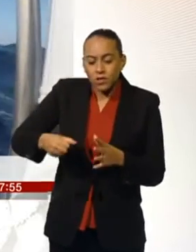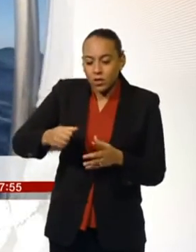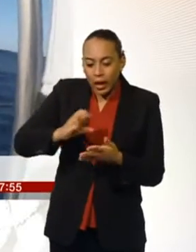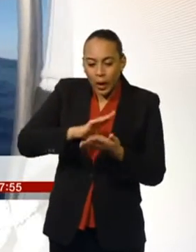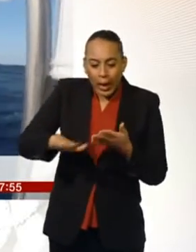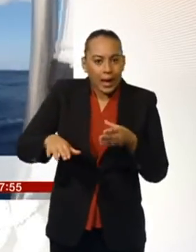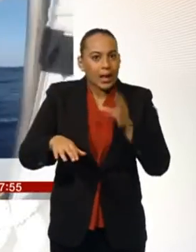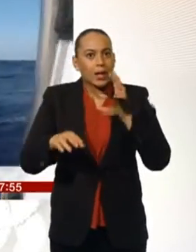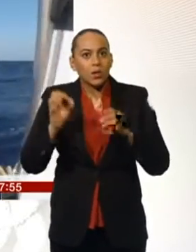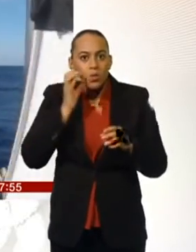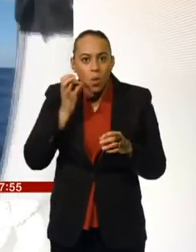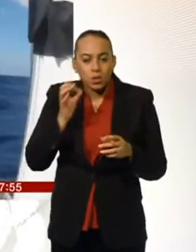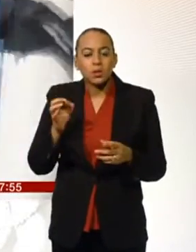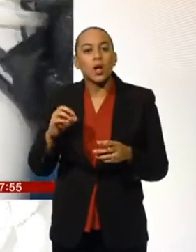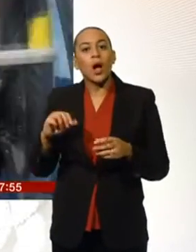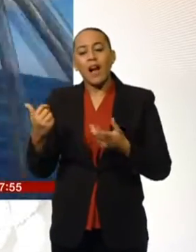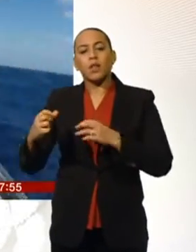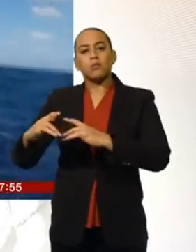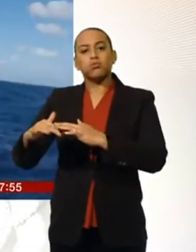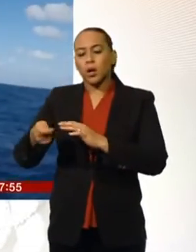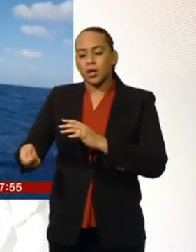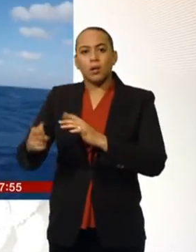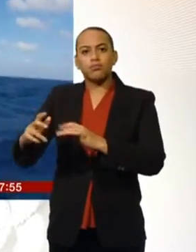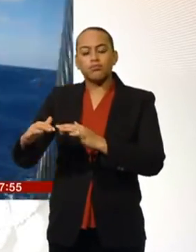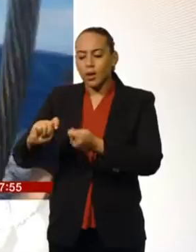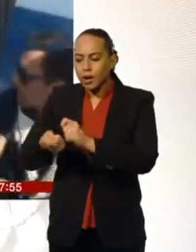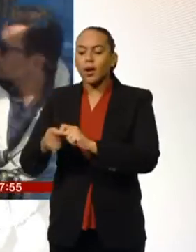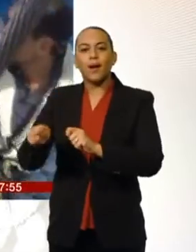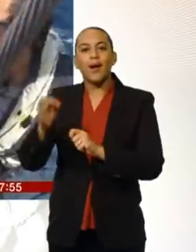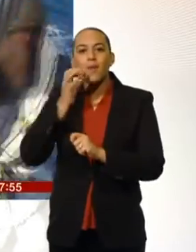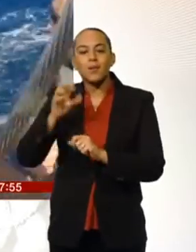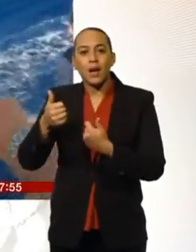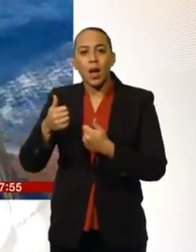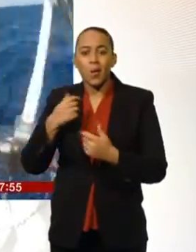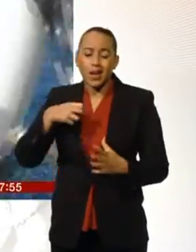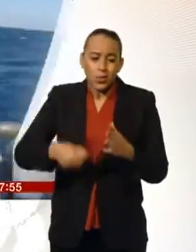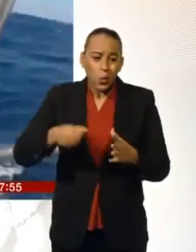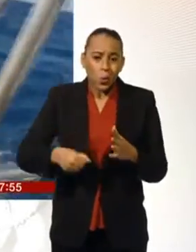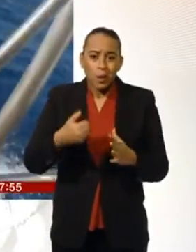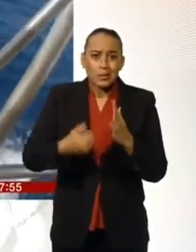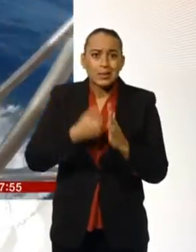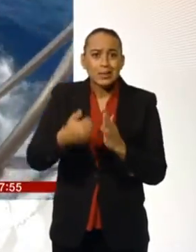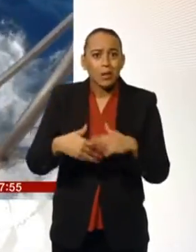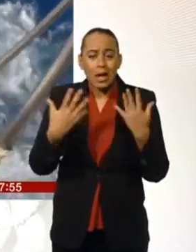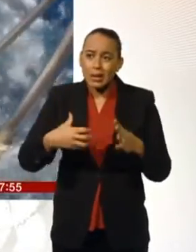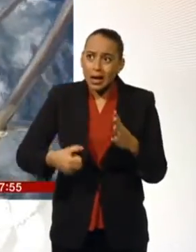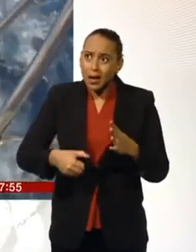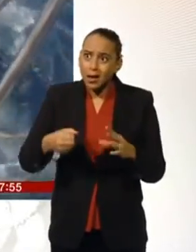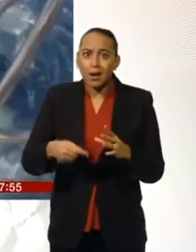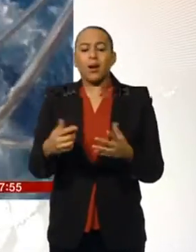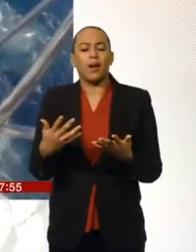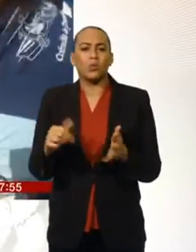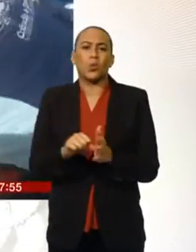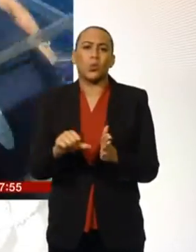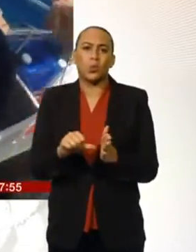you know, we're having to use the hand water decalinator. It takes about six hours a day. So it's tough. But do you know what? The laughter does